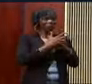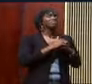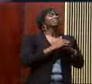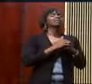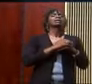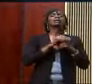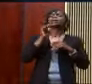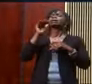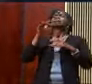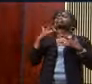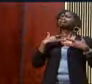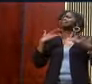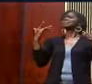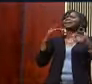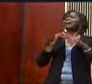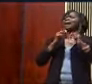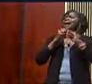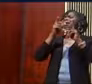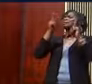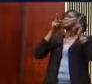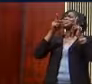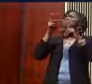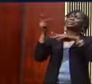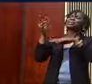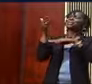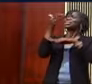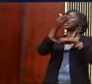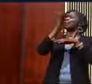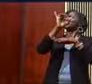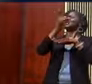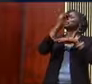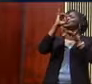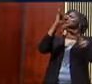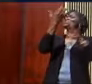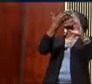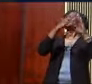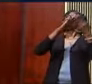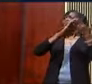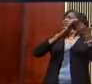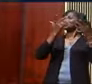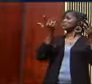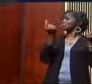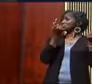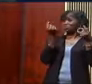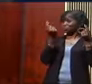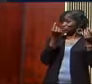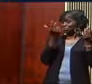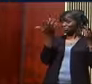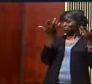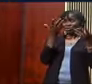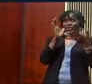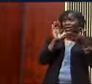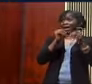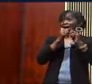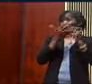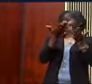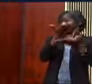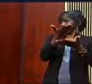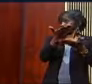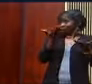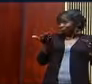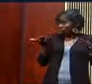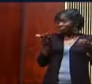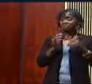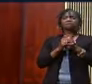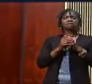of his brother, how are my people doing in Jerusalem? What are the conditions like there? I think I'll